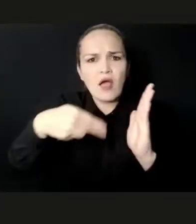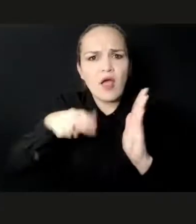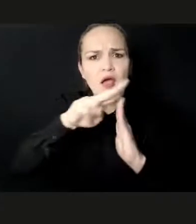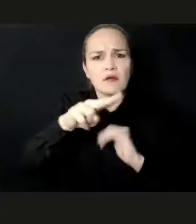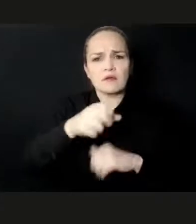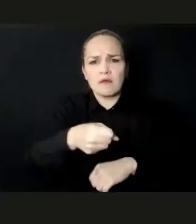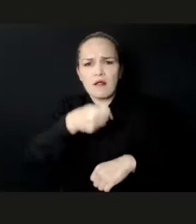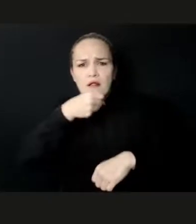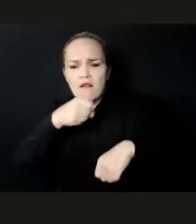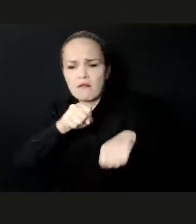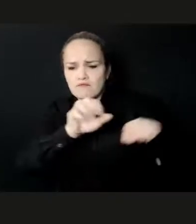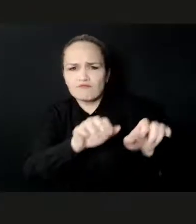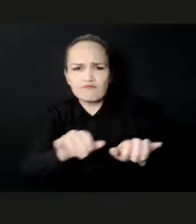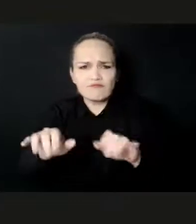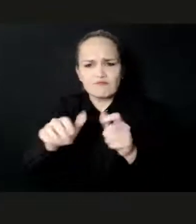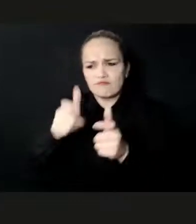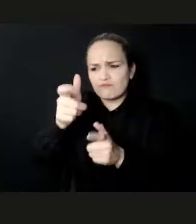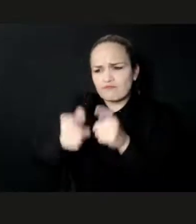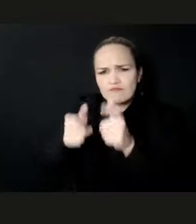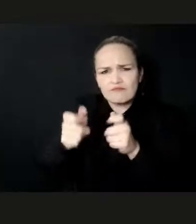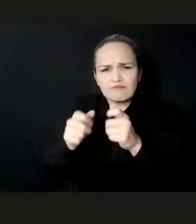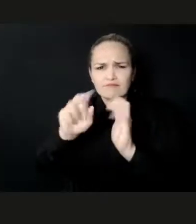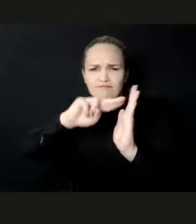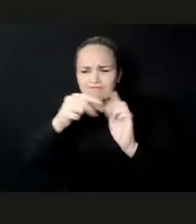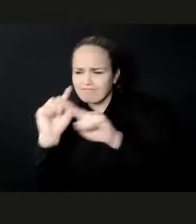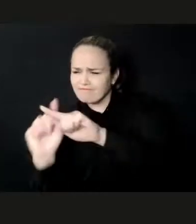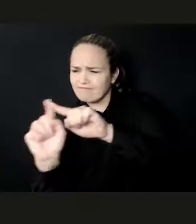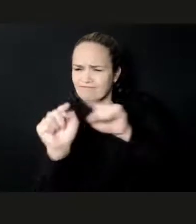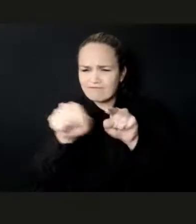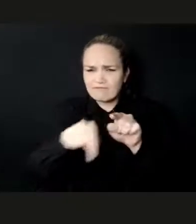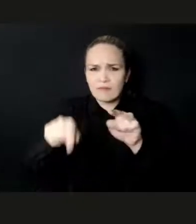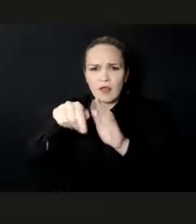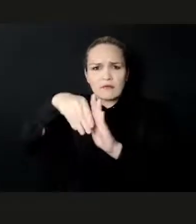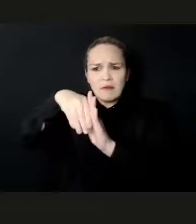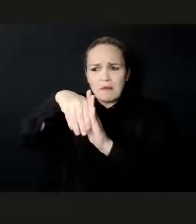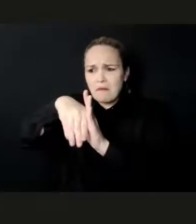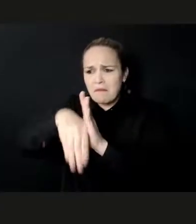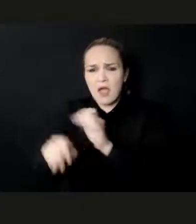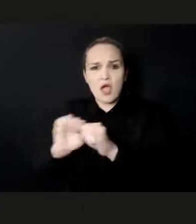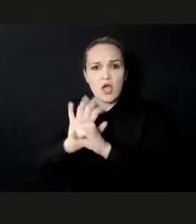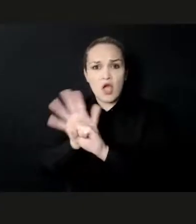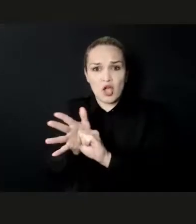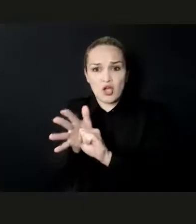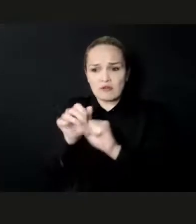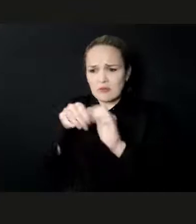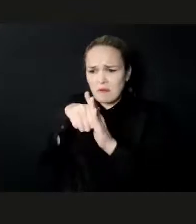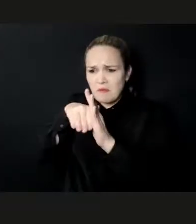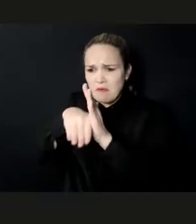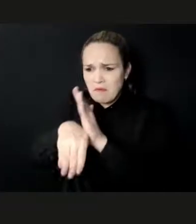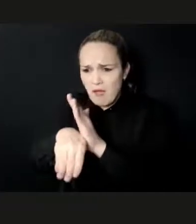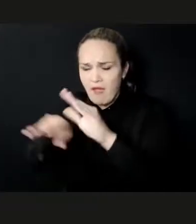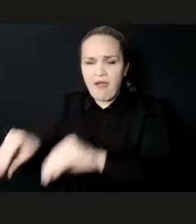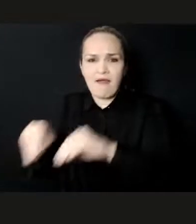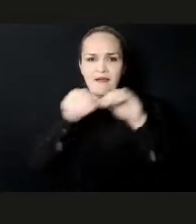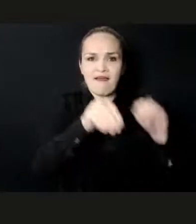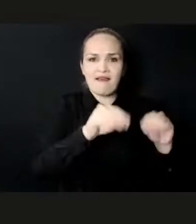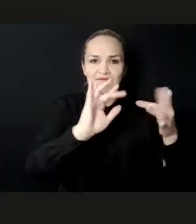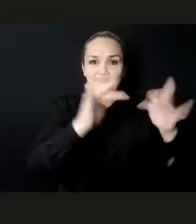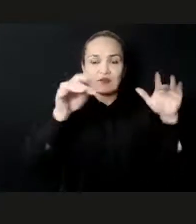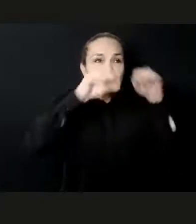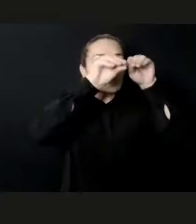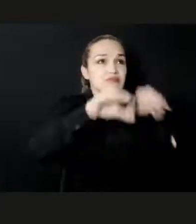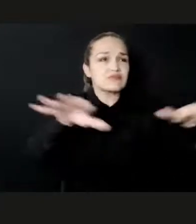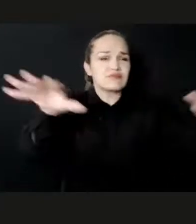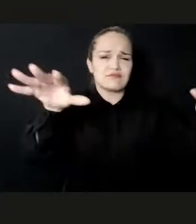While digital solutions cannot replace the value and the beauty of a live show, they nevertheless